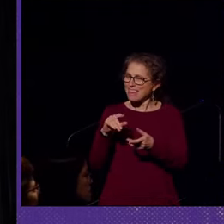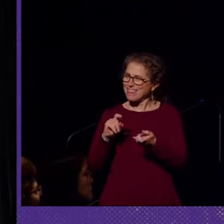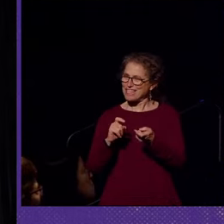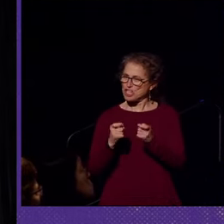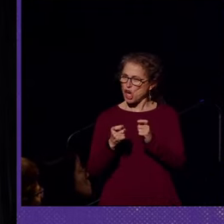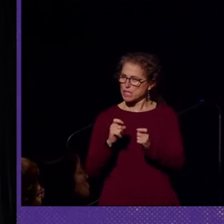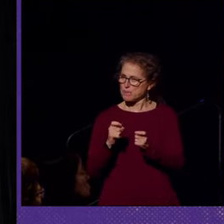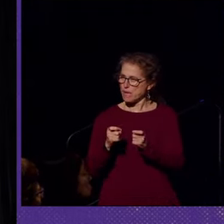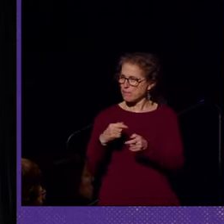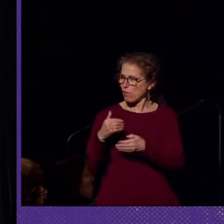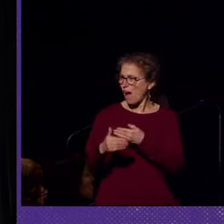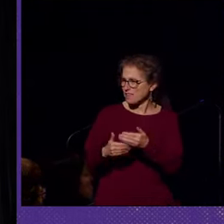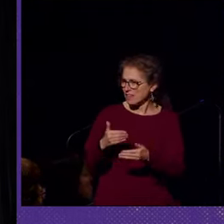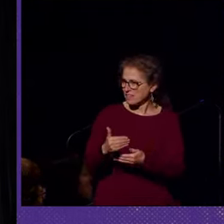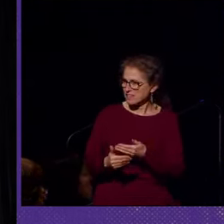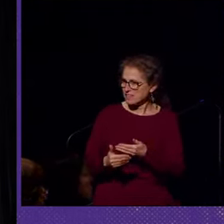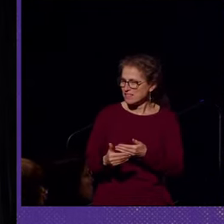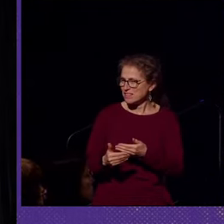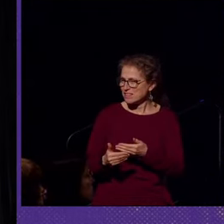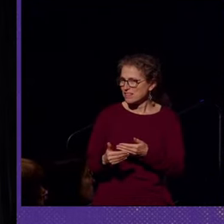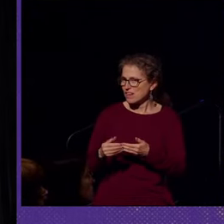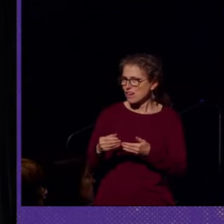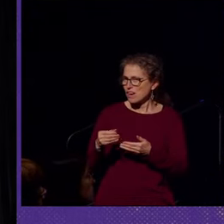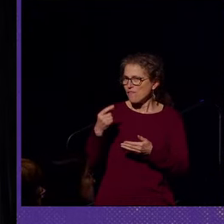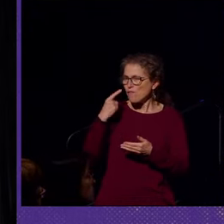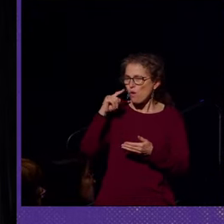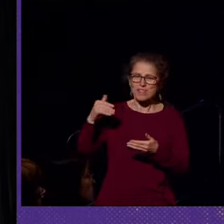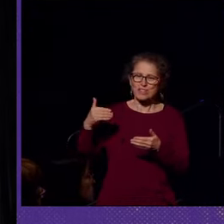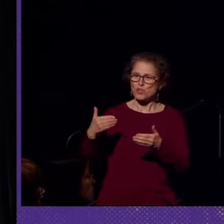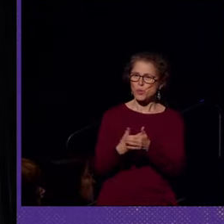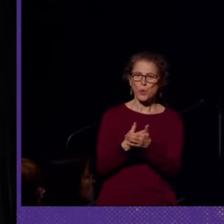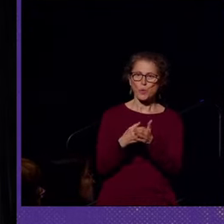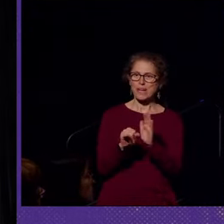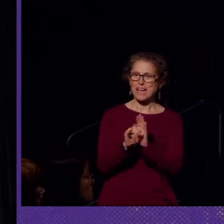process of this new identity?